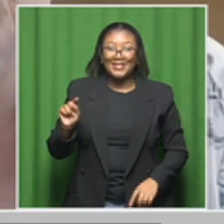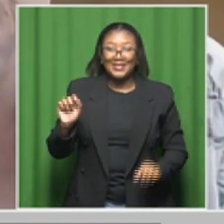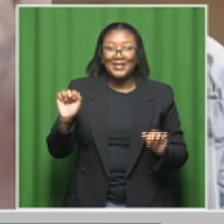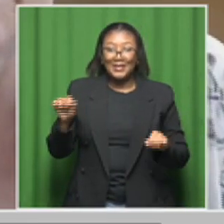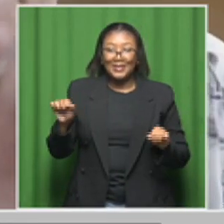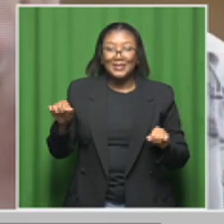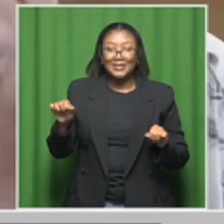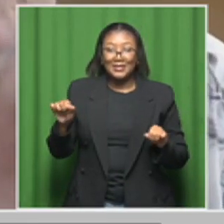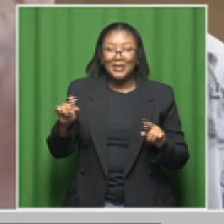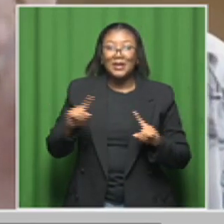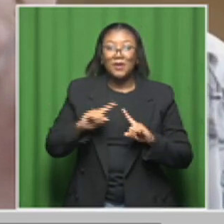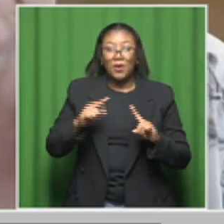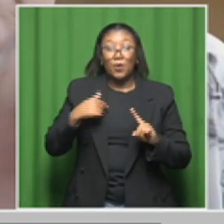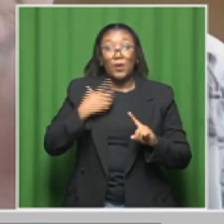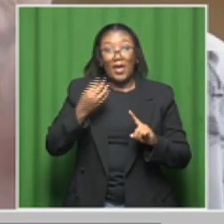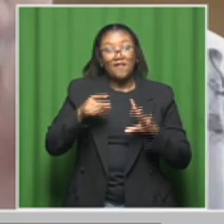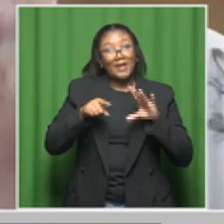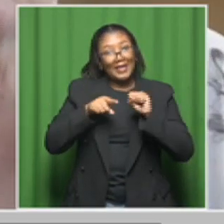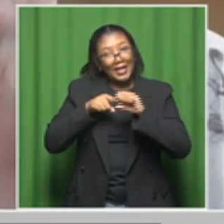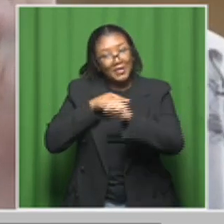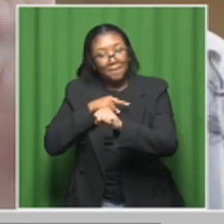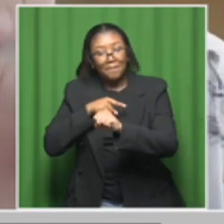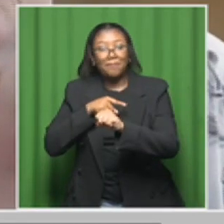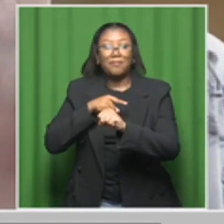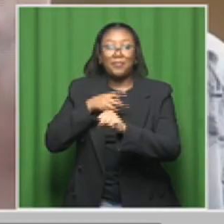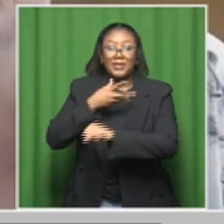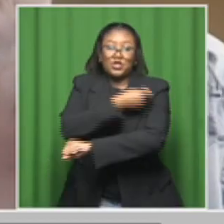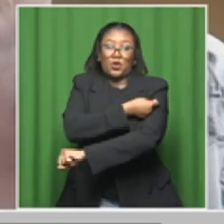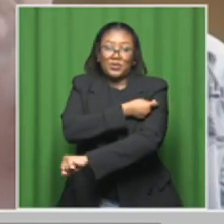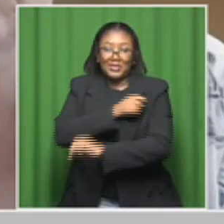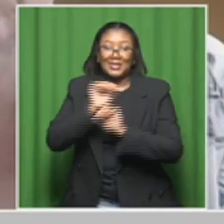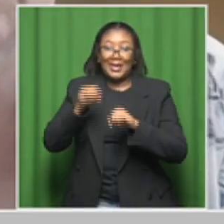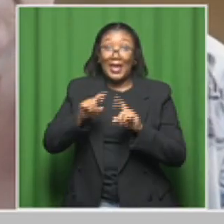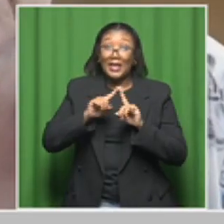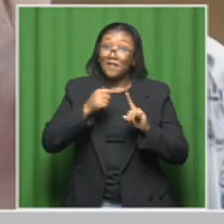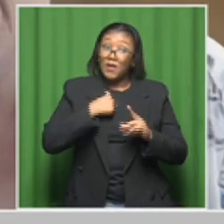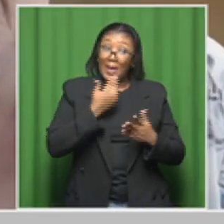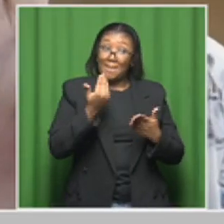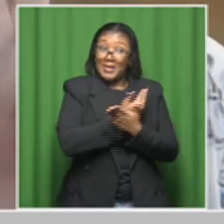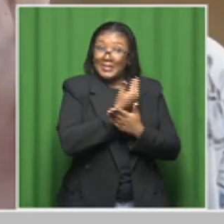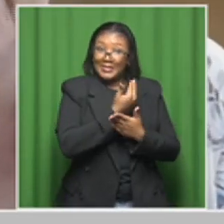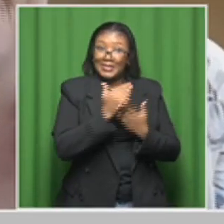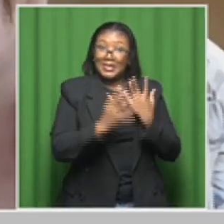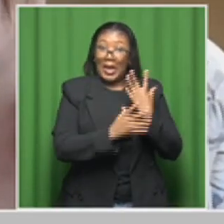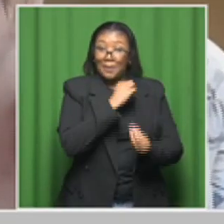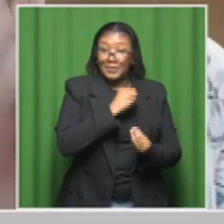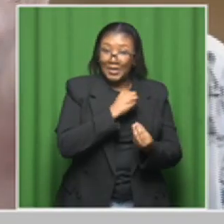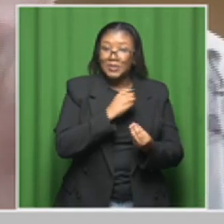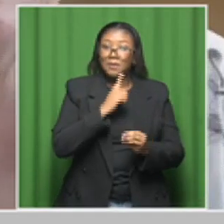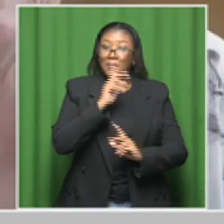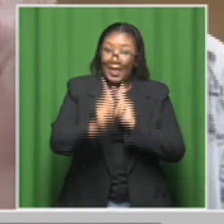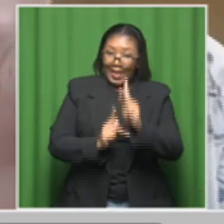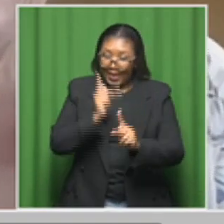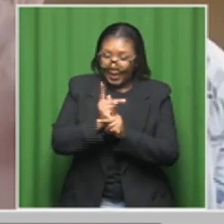for catch-up doses. So during the second round of the campaign,